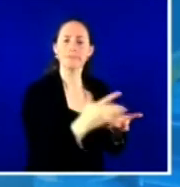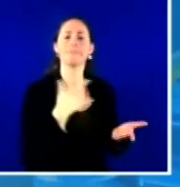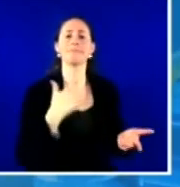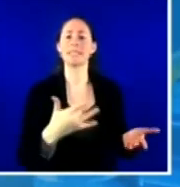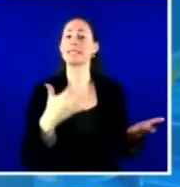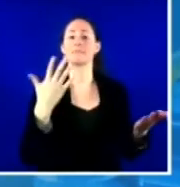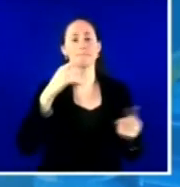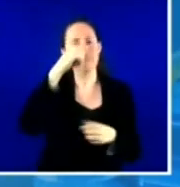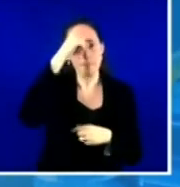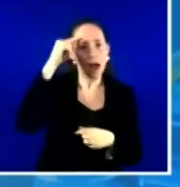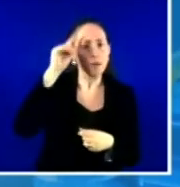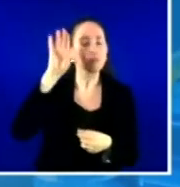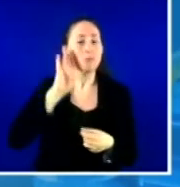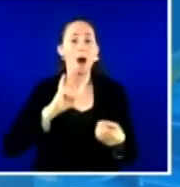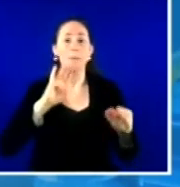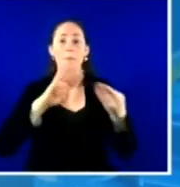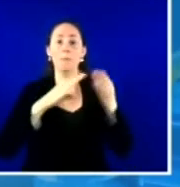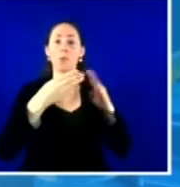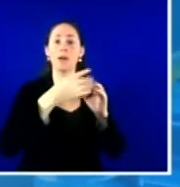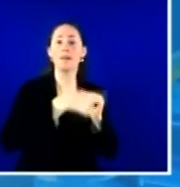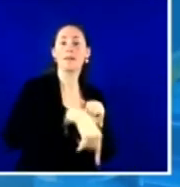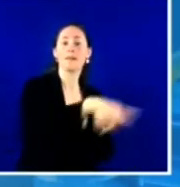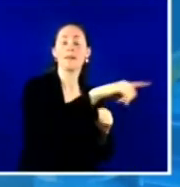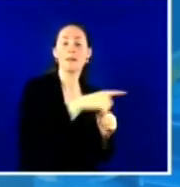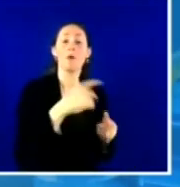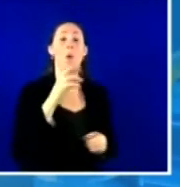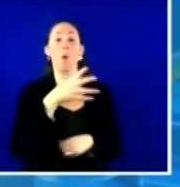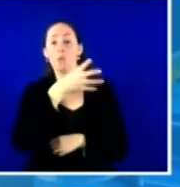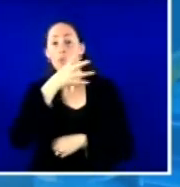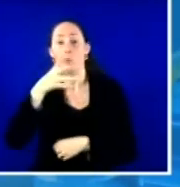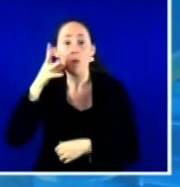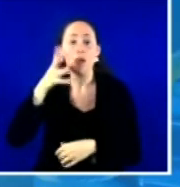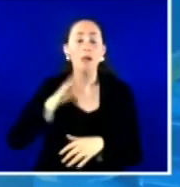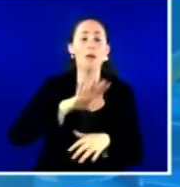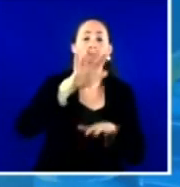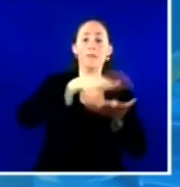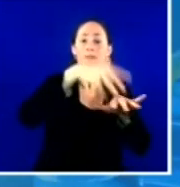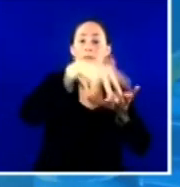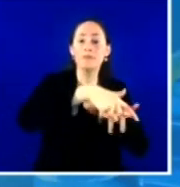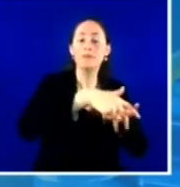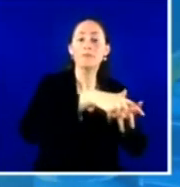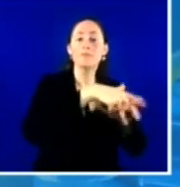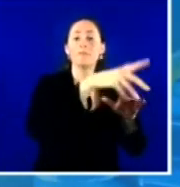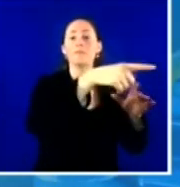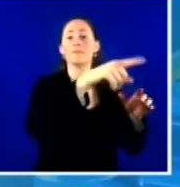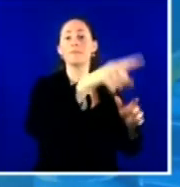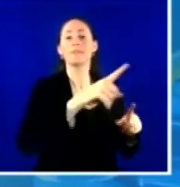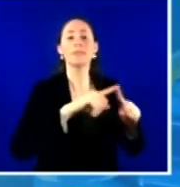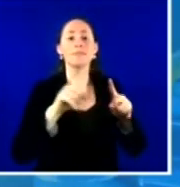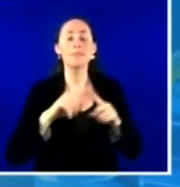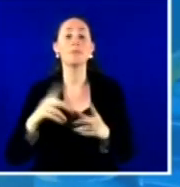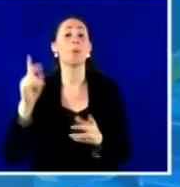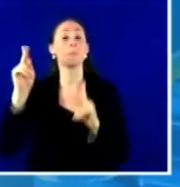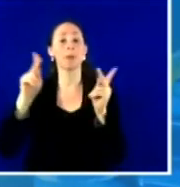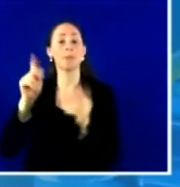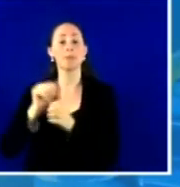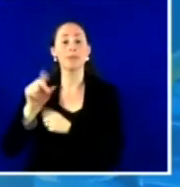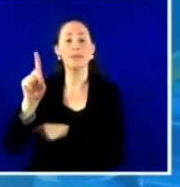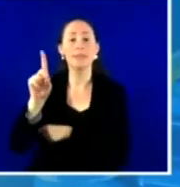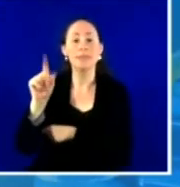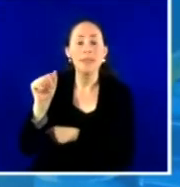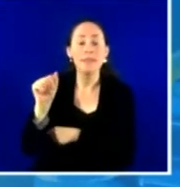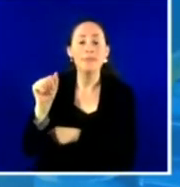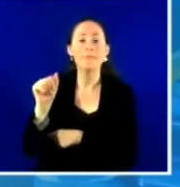for rural communities, for many other groups, people with disabilities, those in the LGBTQ plus family, and yet